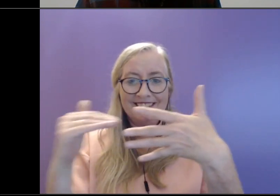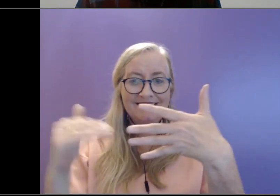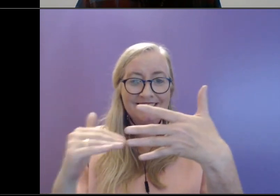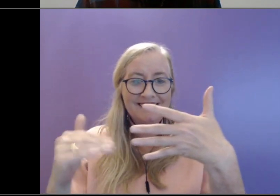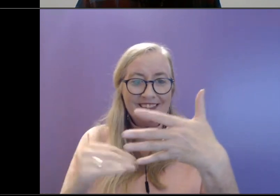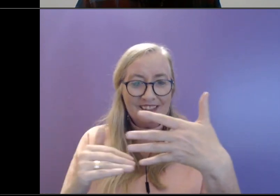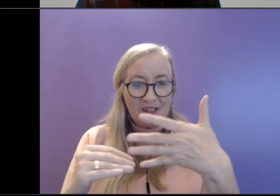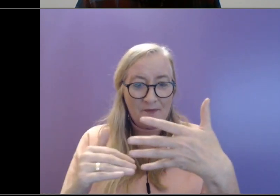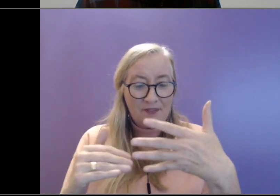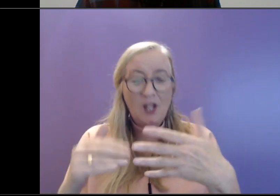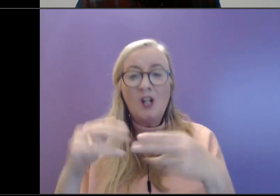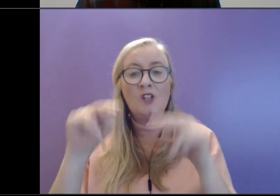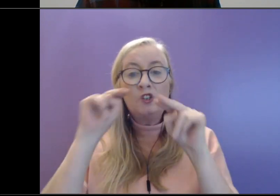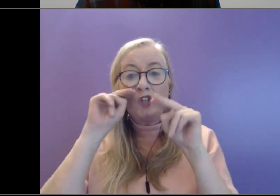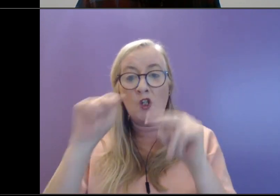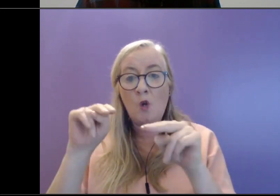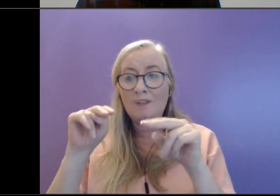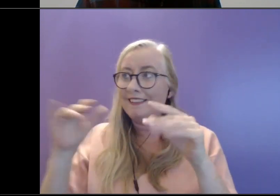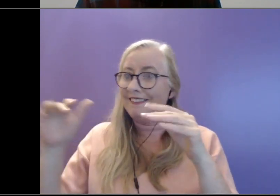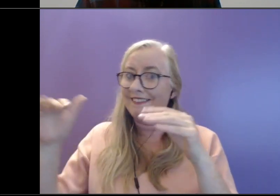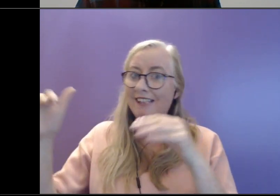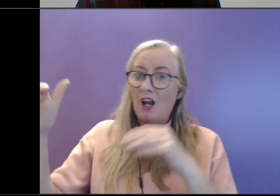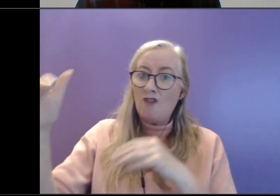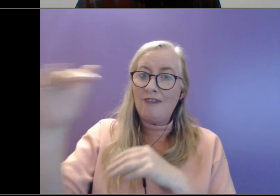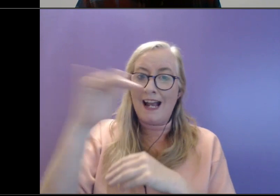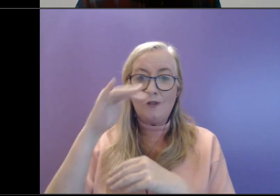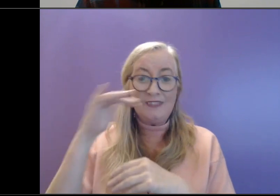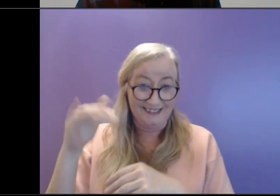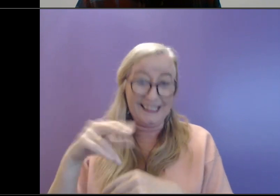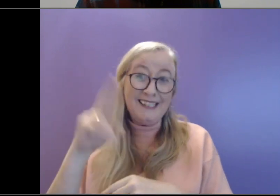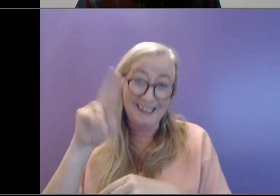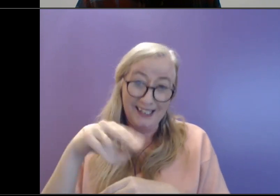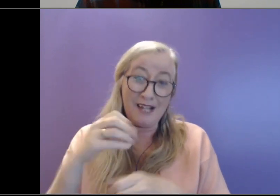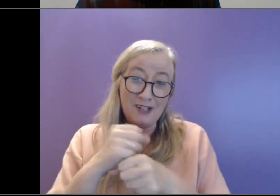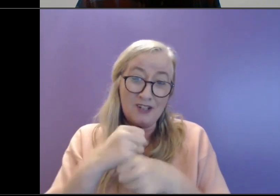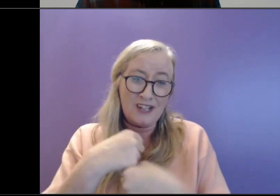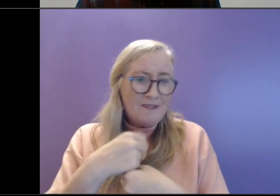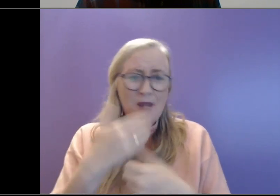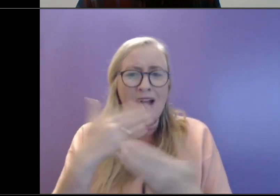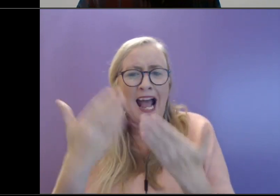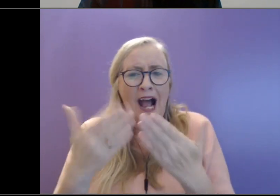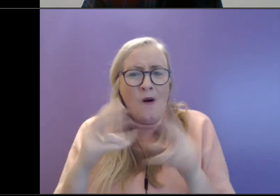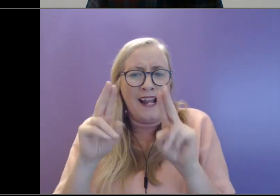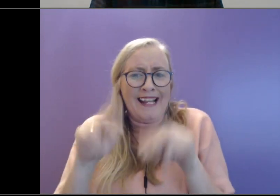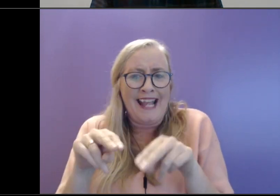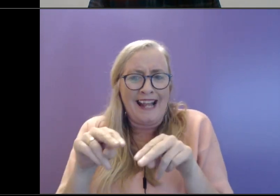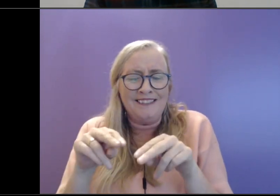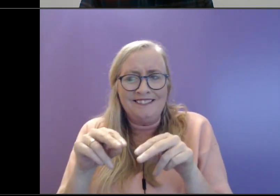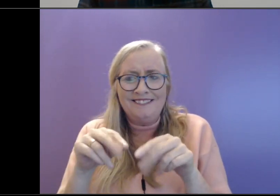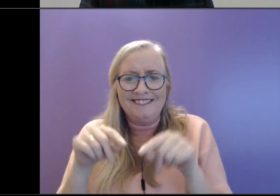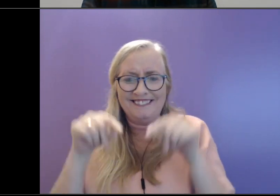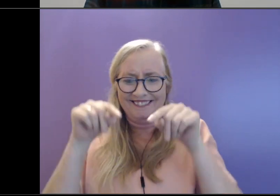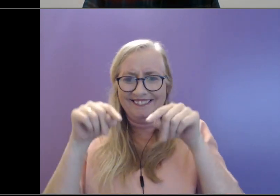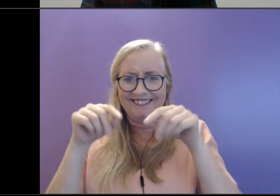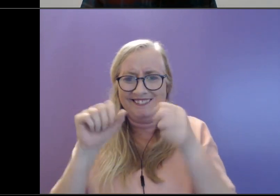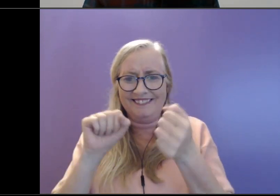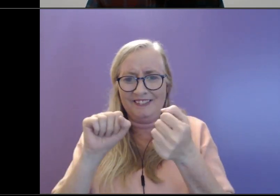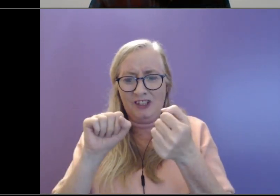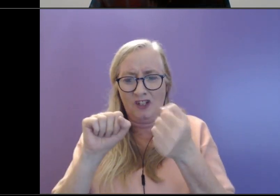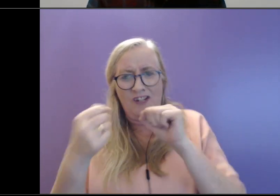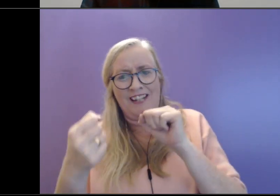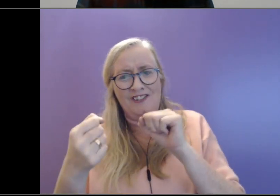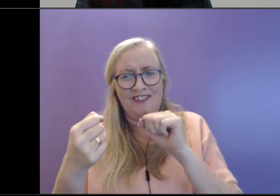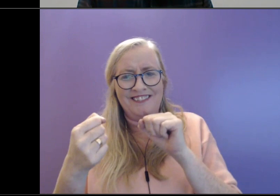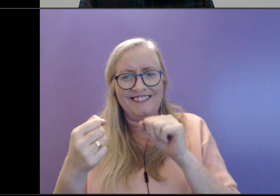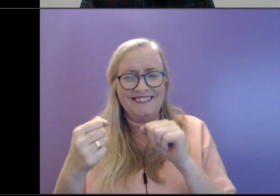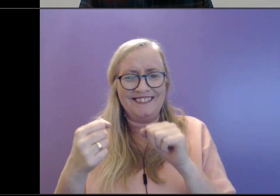you notice around is stressful in itself. How can I reframe this or try to look at this differently? That's a really good one. I think probably